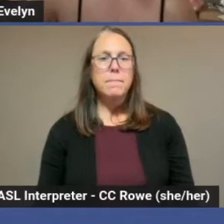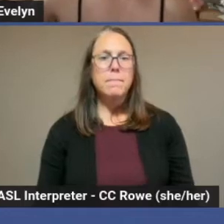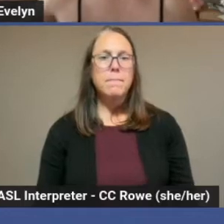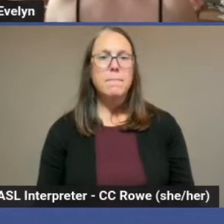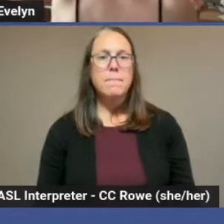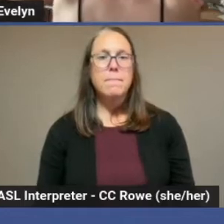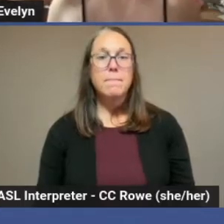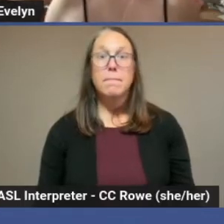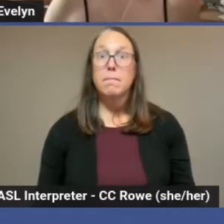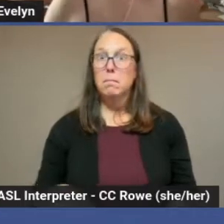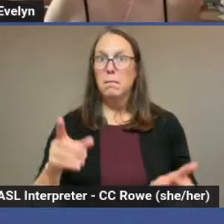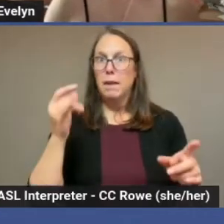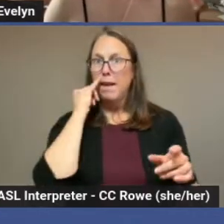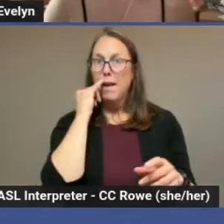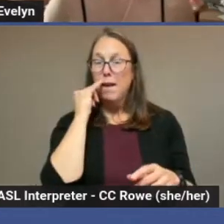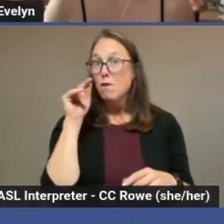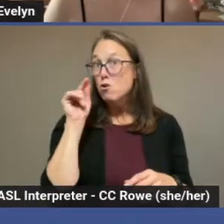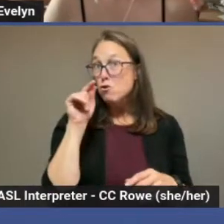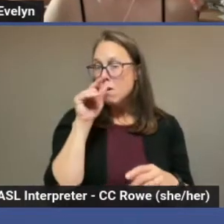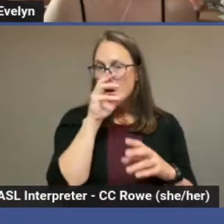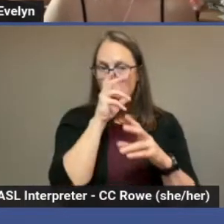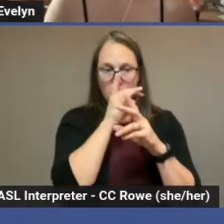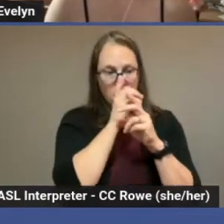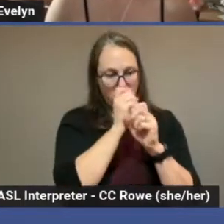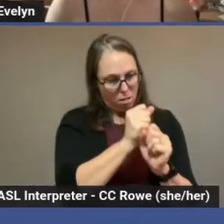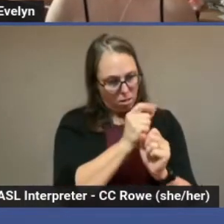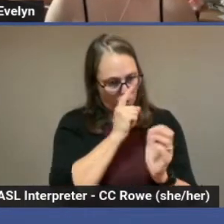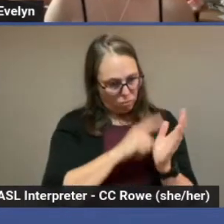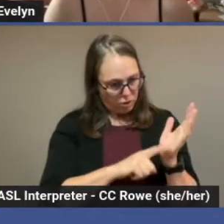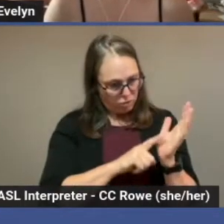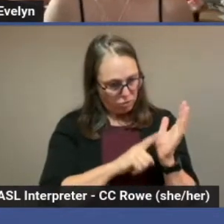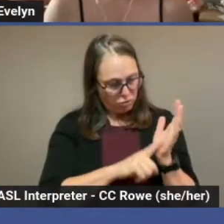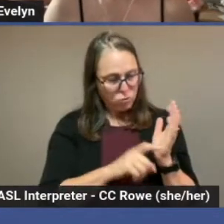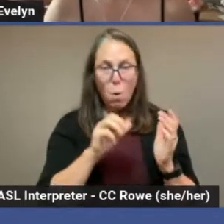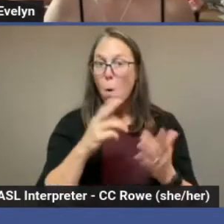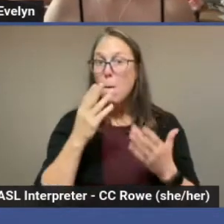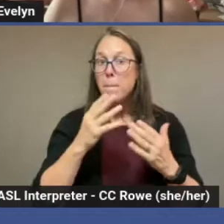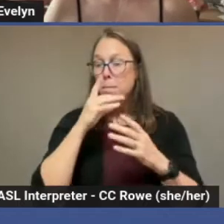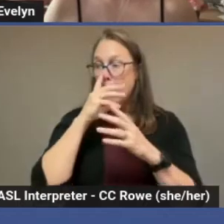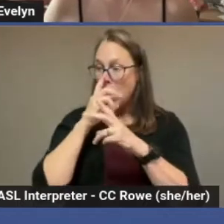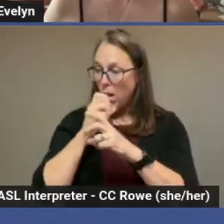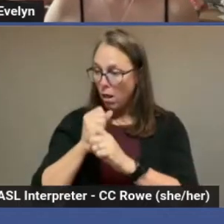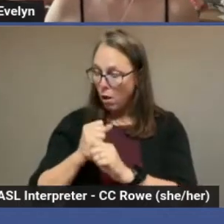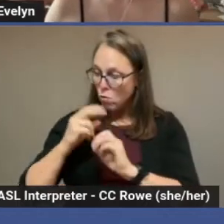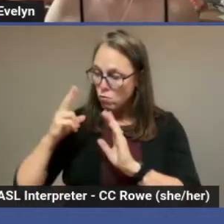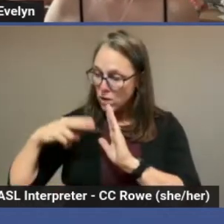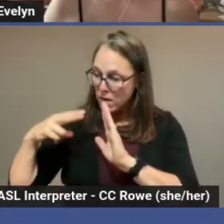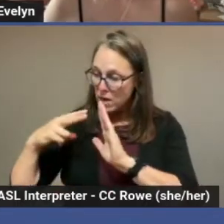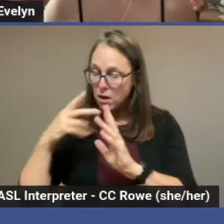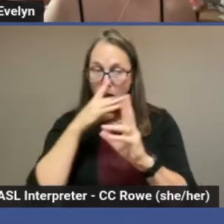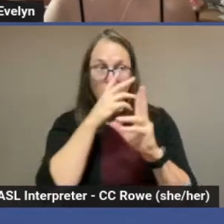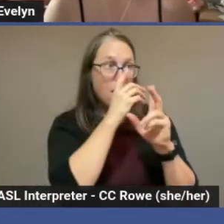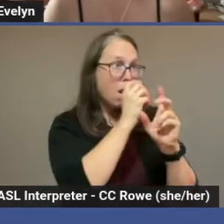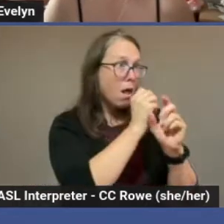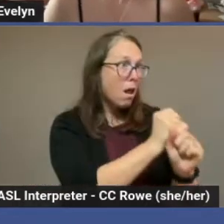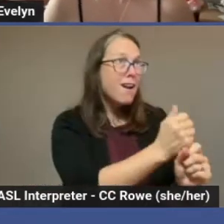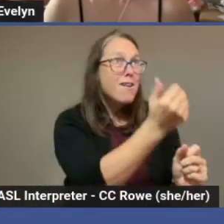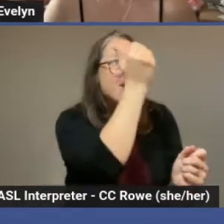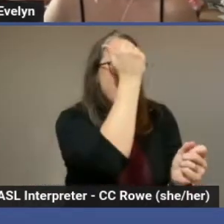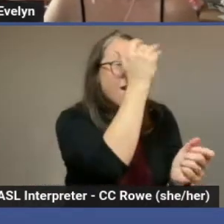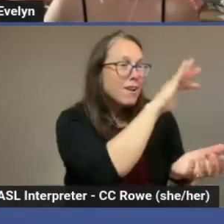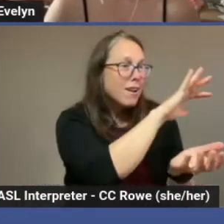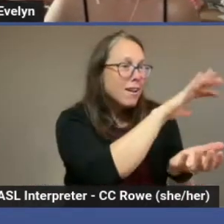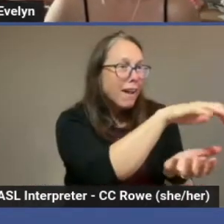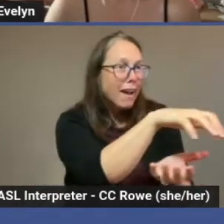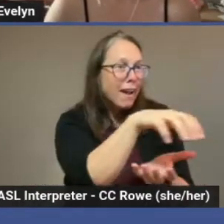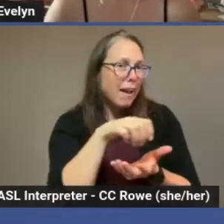So if you love research or you just love to read, love collecting knowledge, you might be a